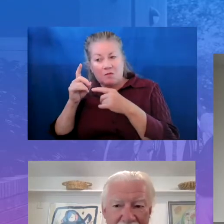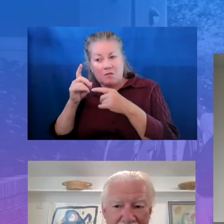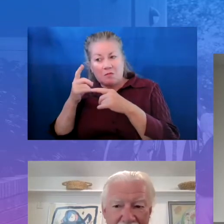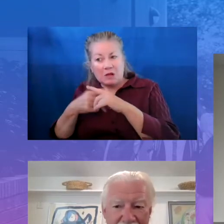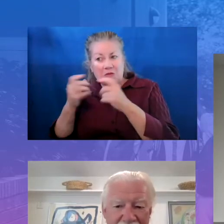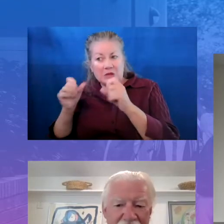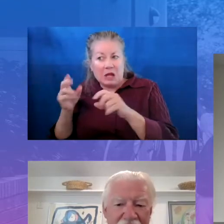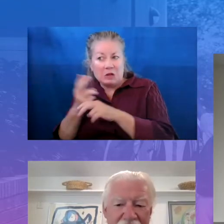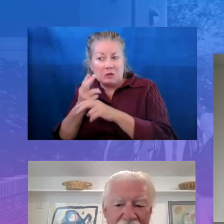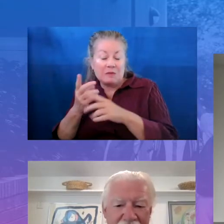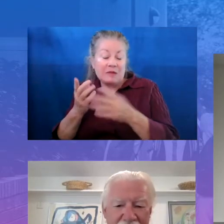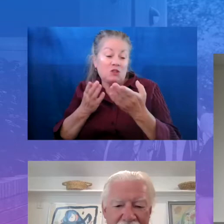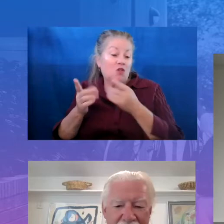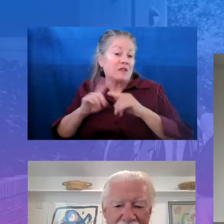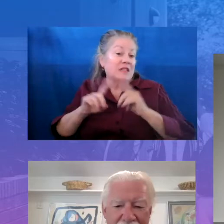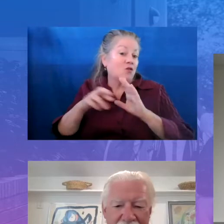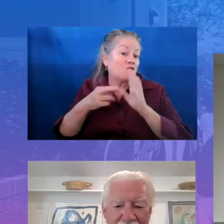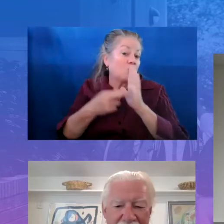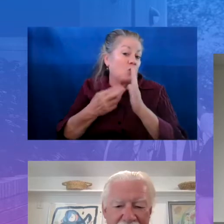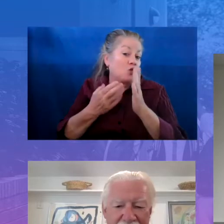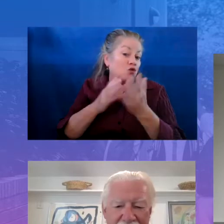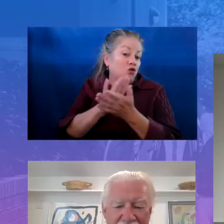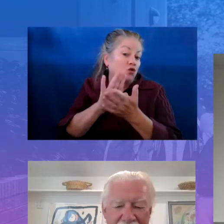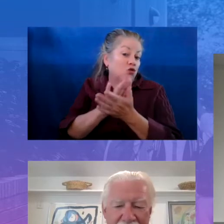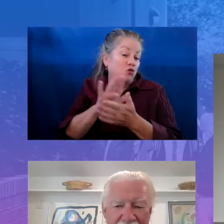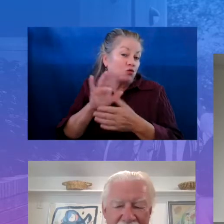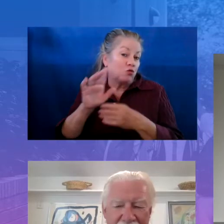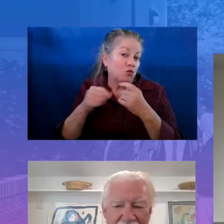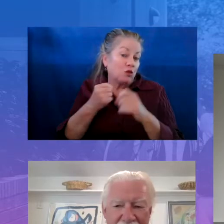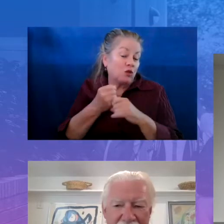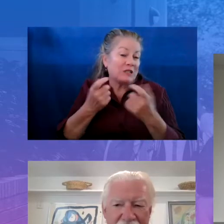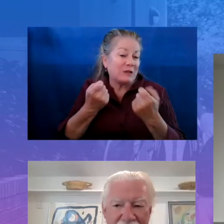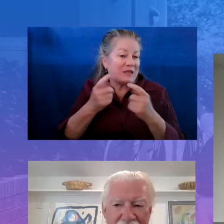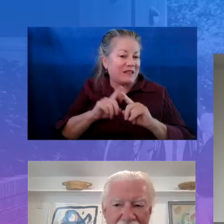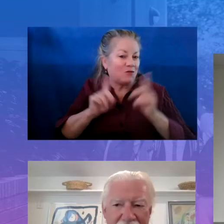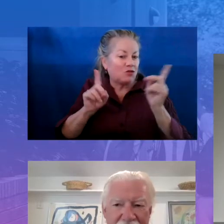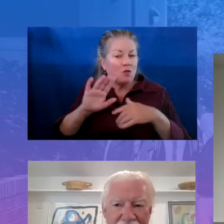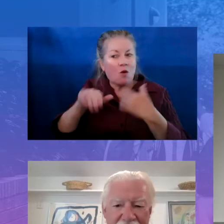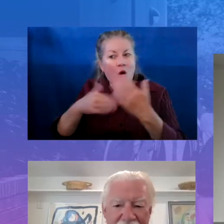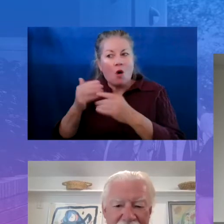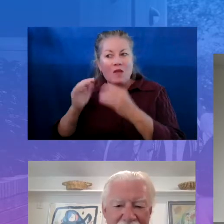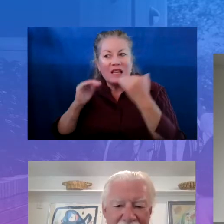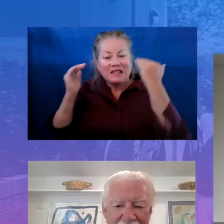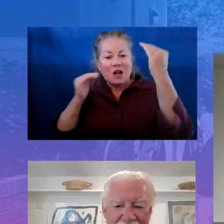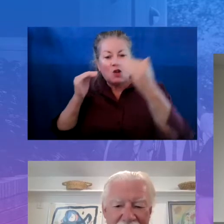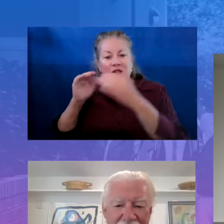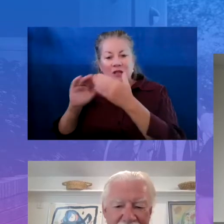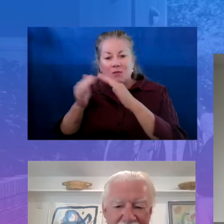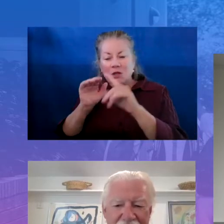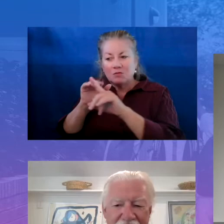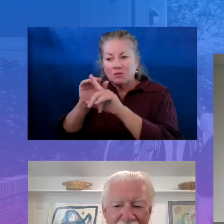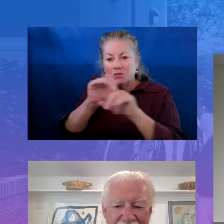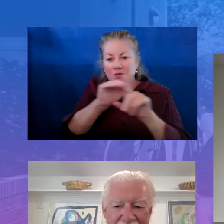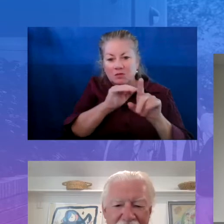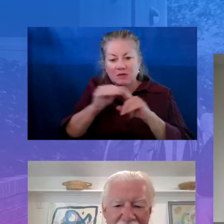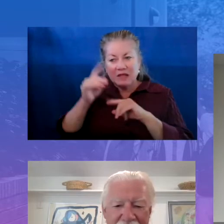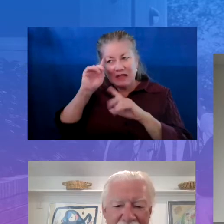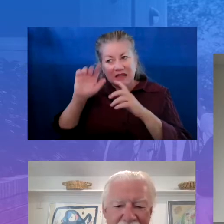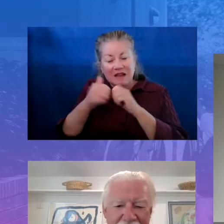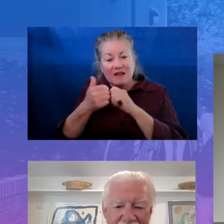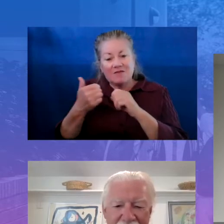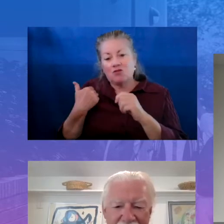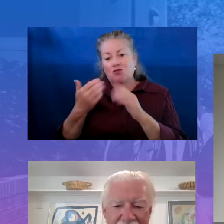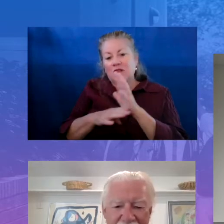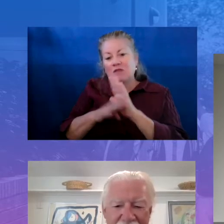during a school year, so really look to all adults in your community and think of them as youth development workers.